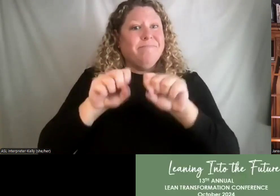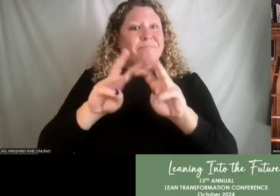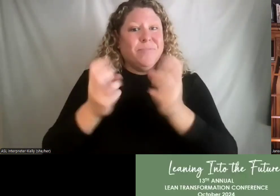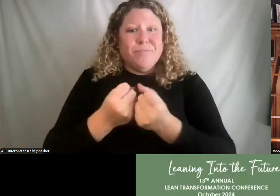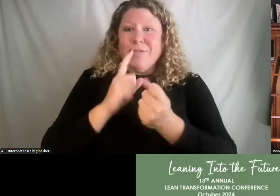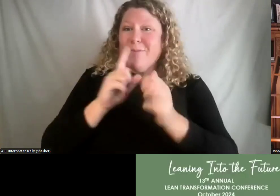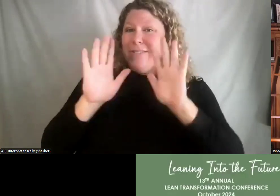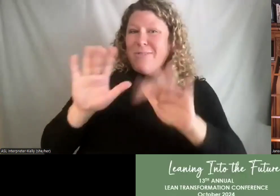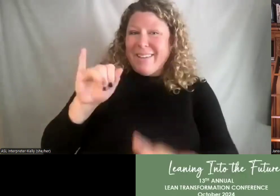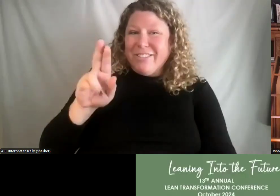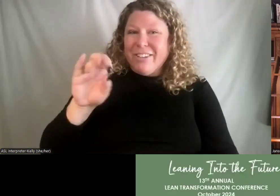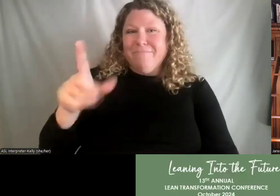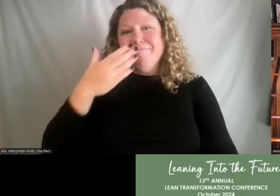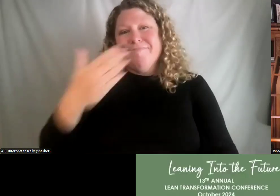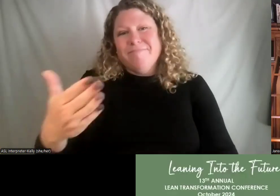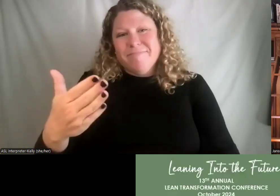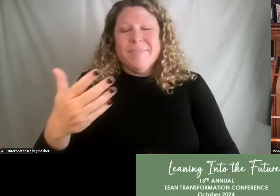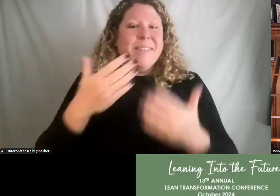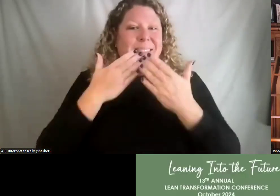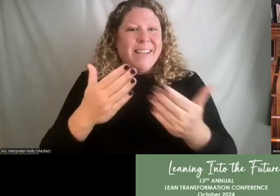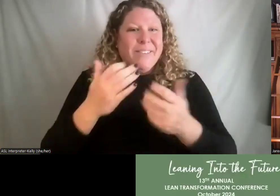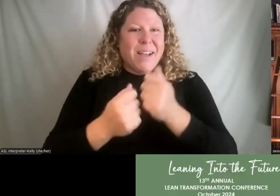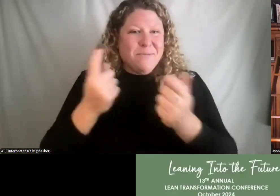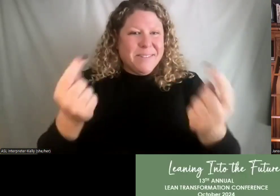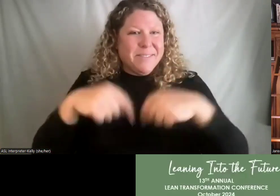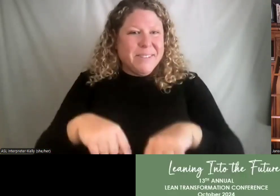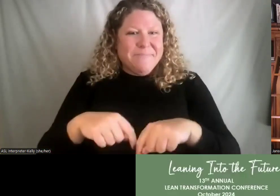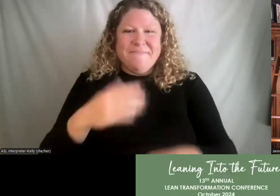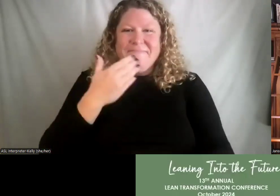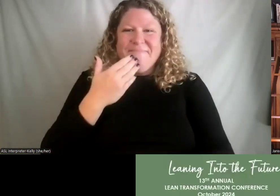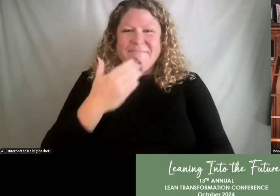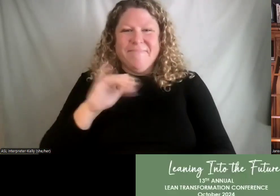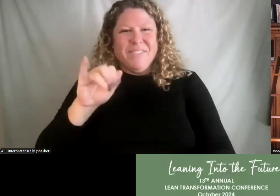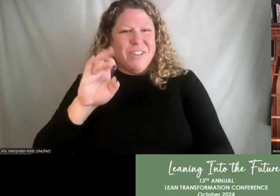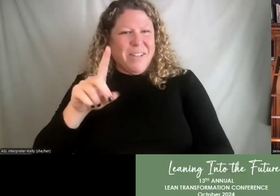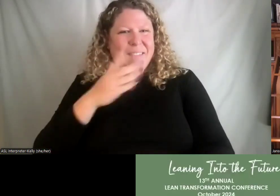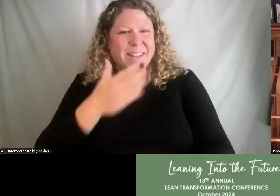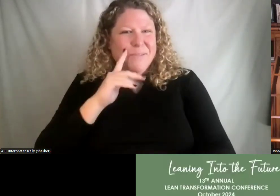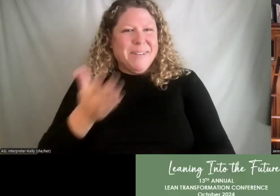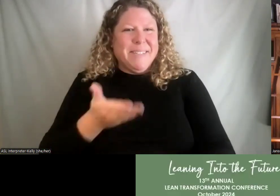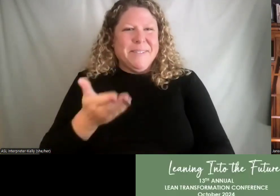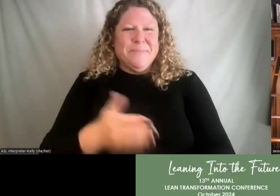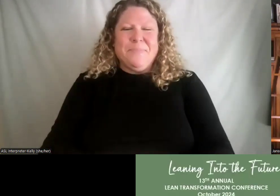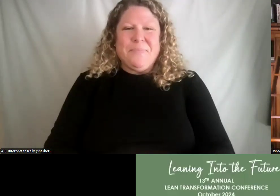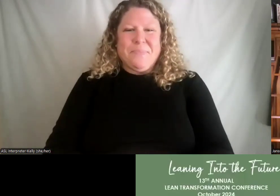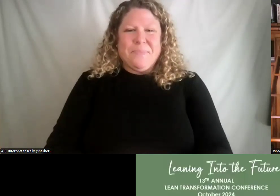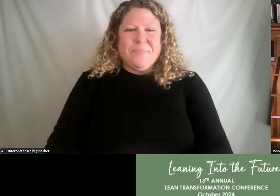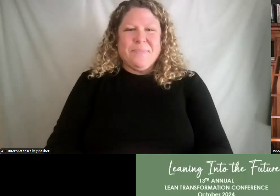really great, Jared. Thank you so much. And thank you to everybody who attended. Thanks for having me. Thank you.